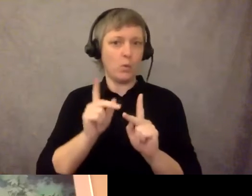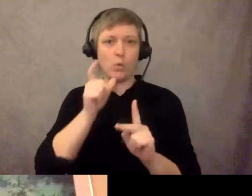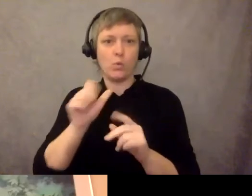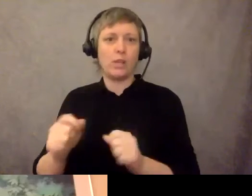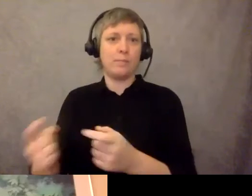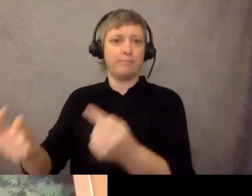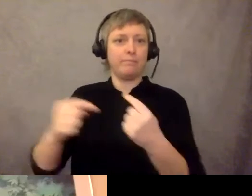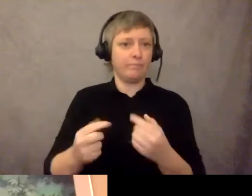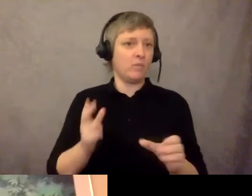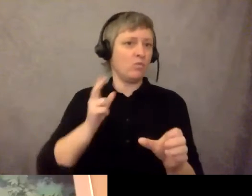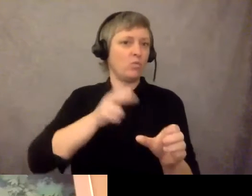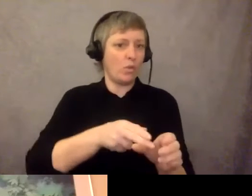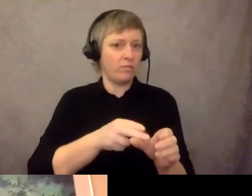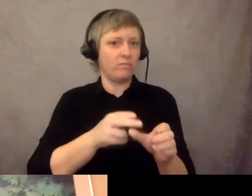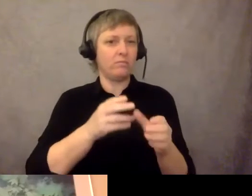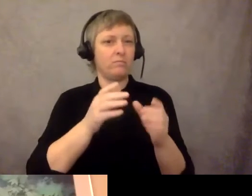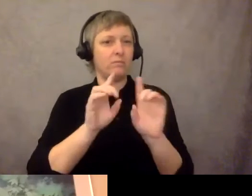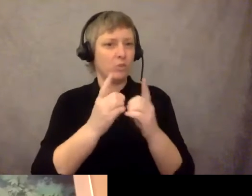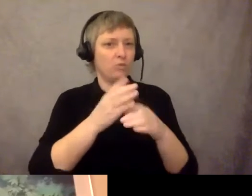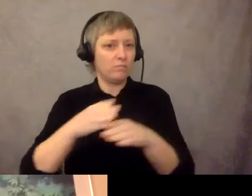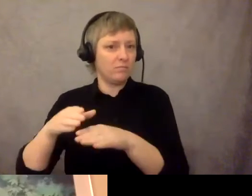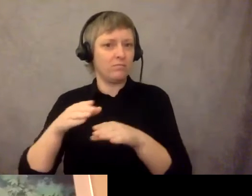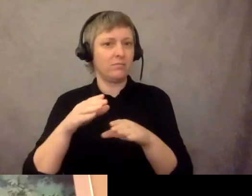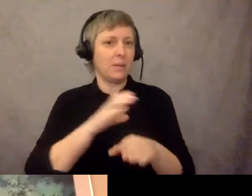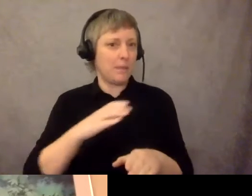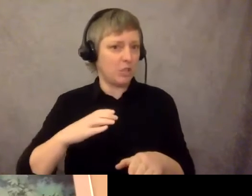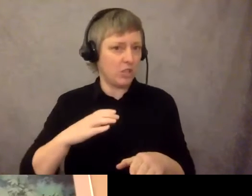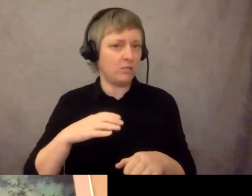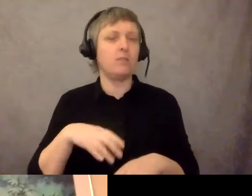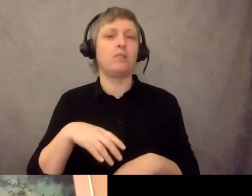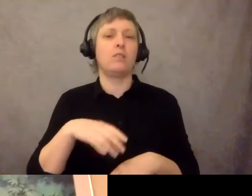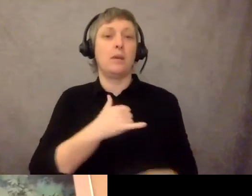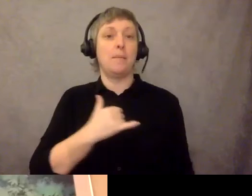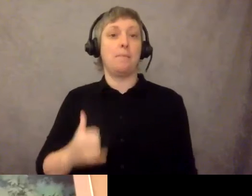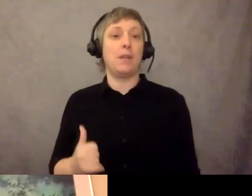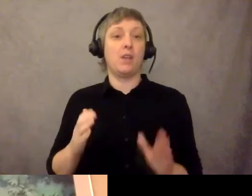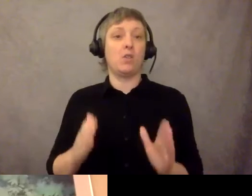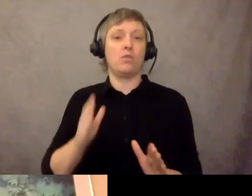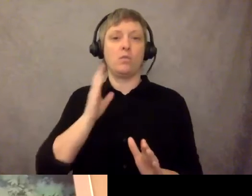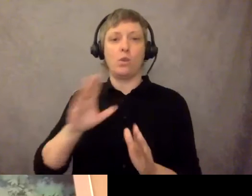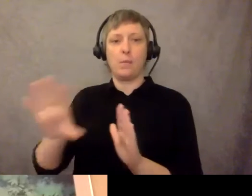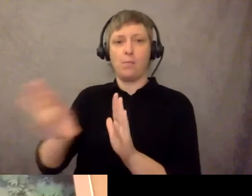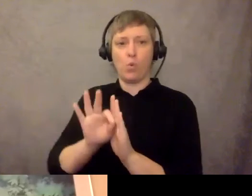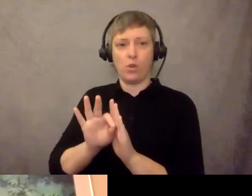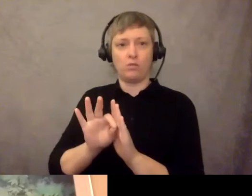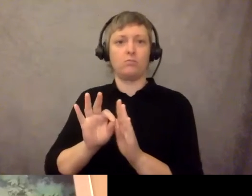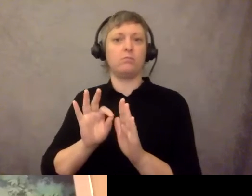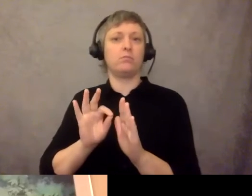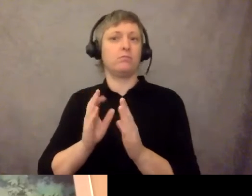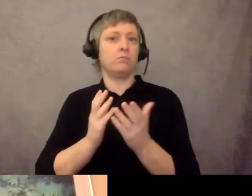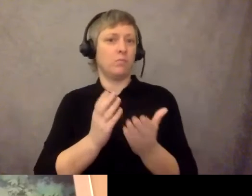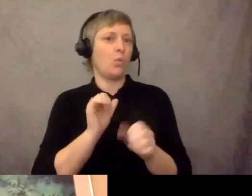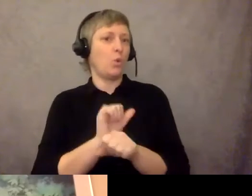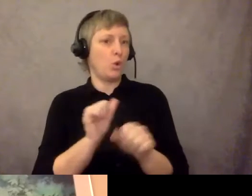and confirmed by the council. And they will have the task of drawing four districts